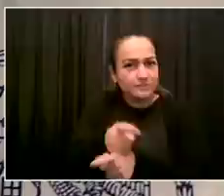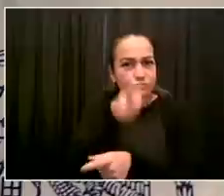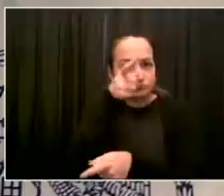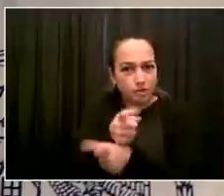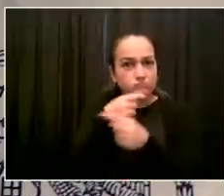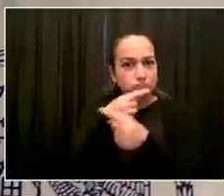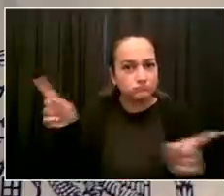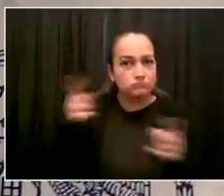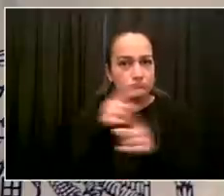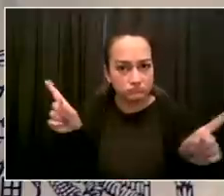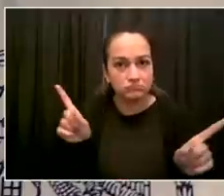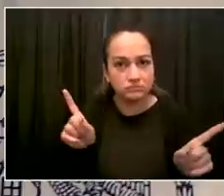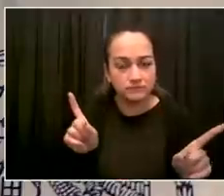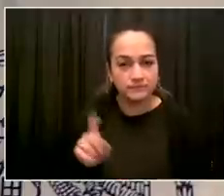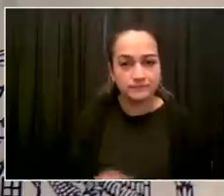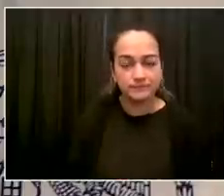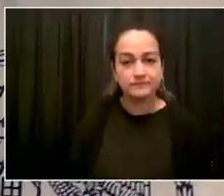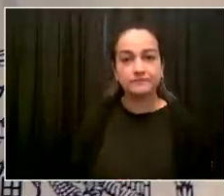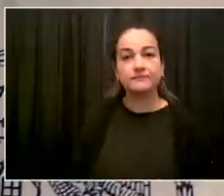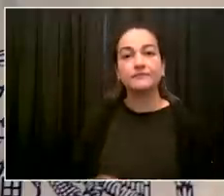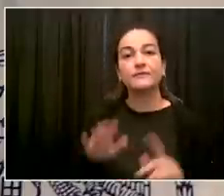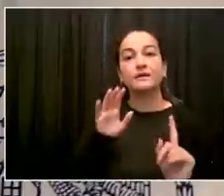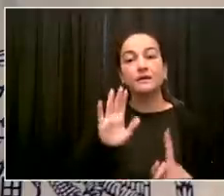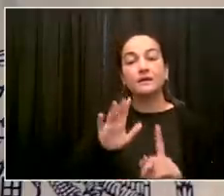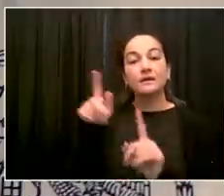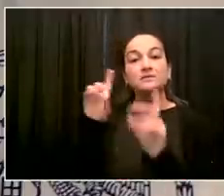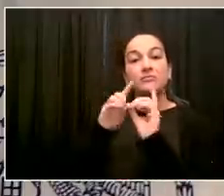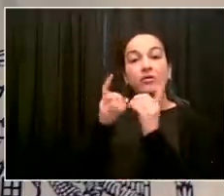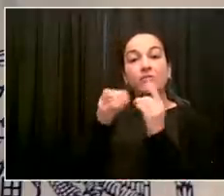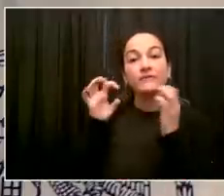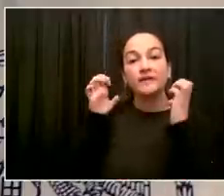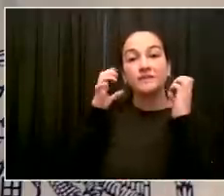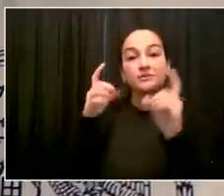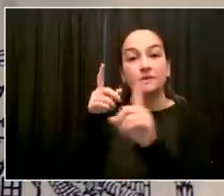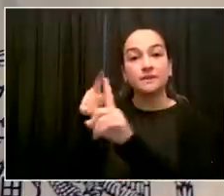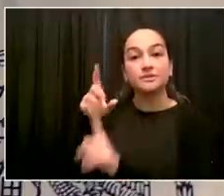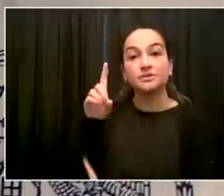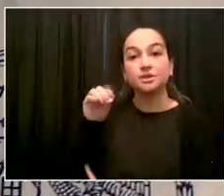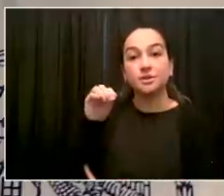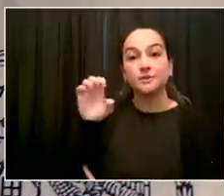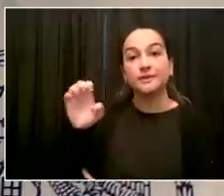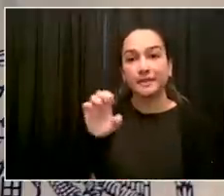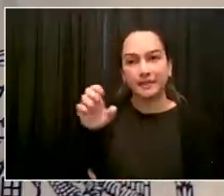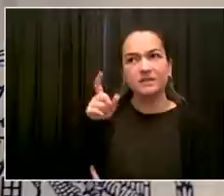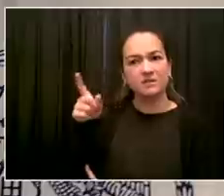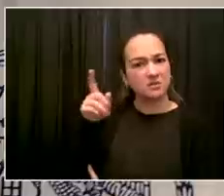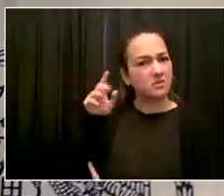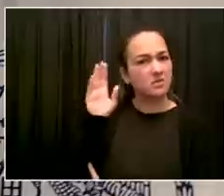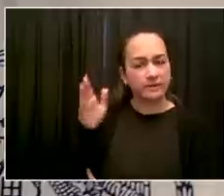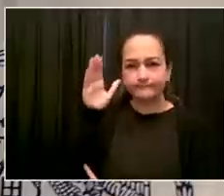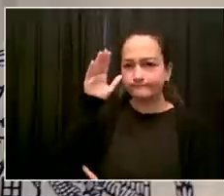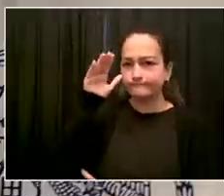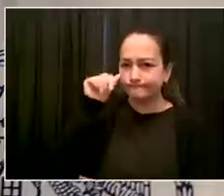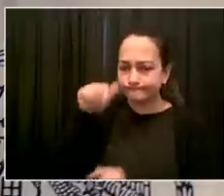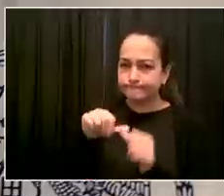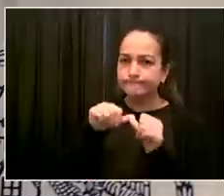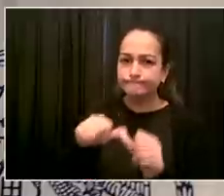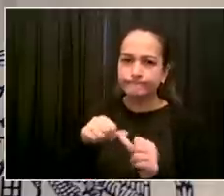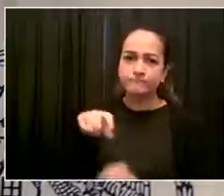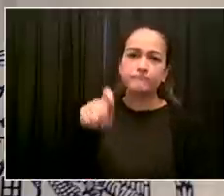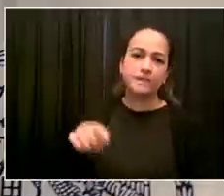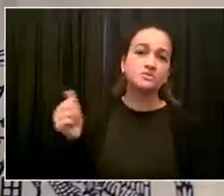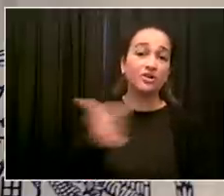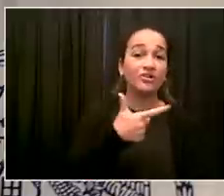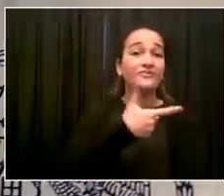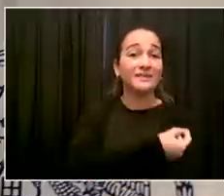DOE employees. This is what we know of this moment. We know this number is higher. Again, 90% of all teachers, 97% of all principals. In fact,